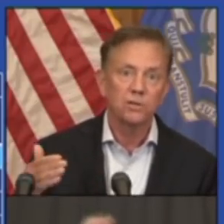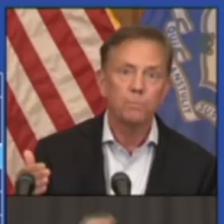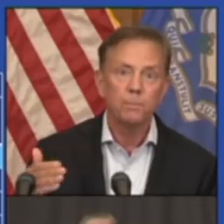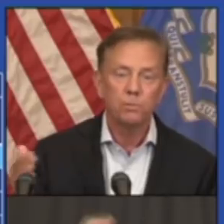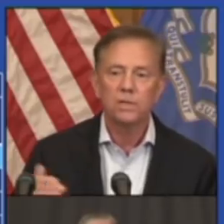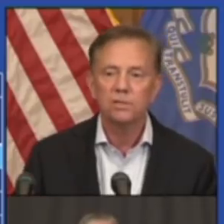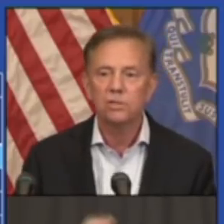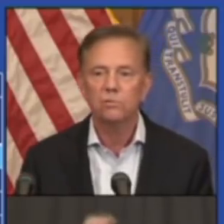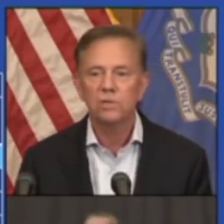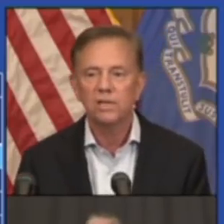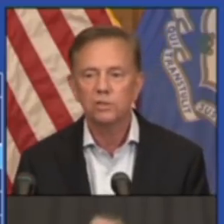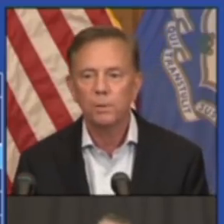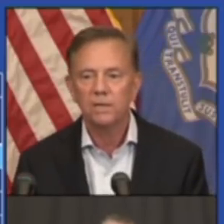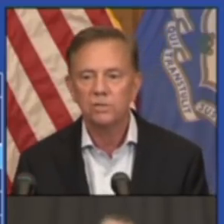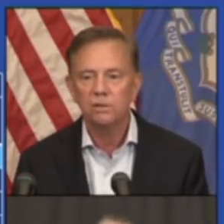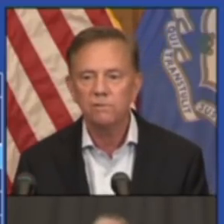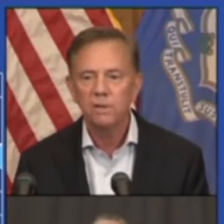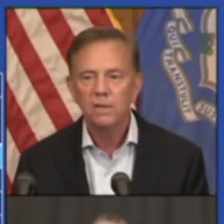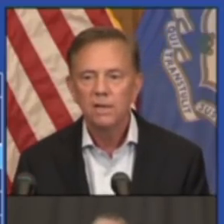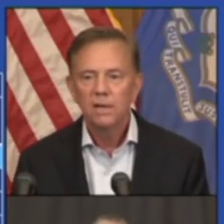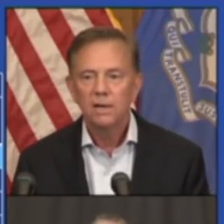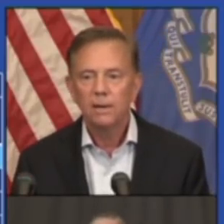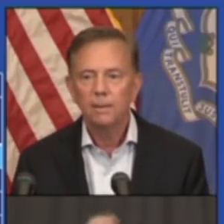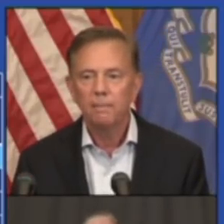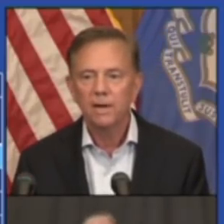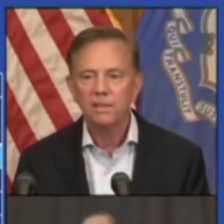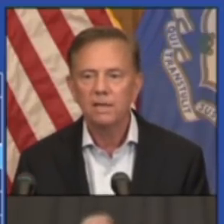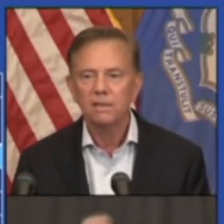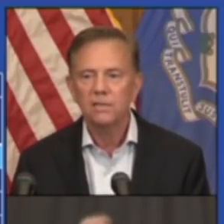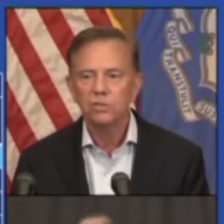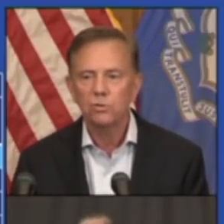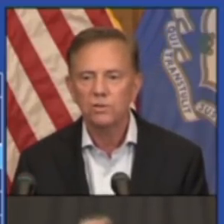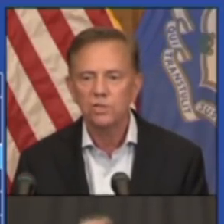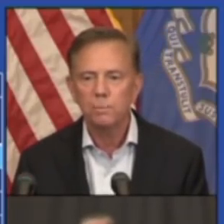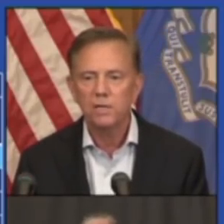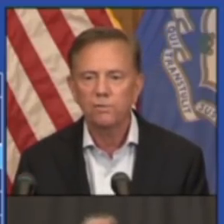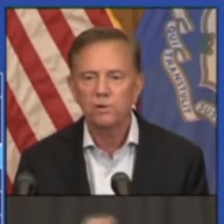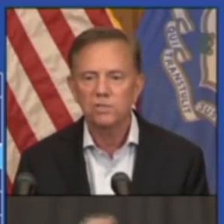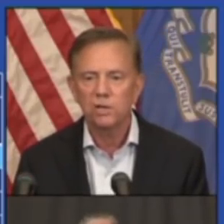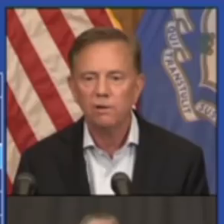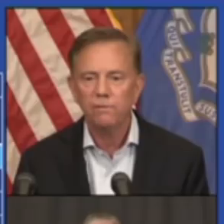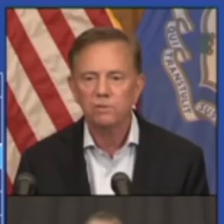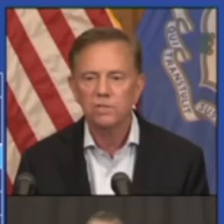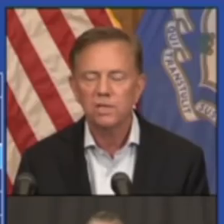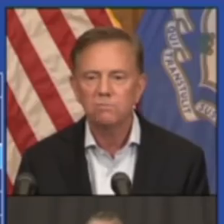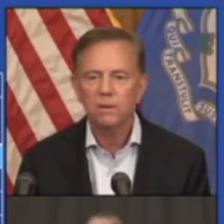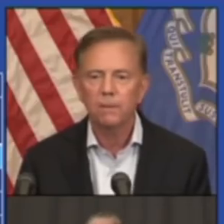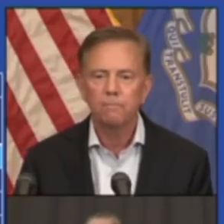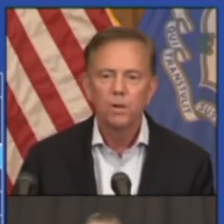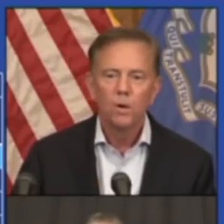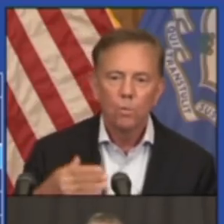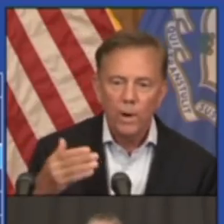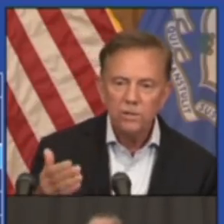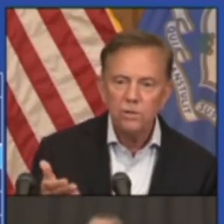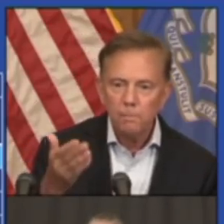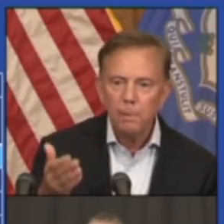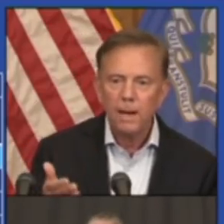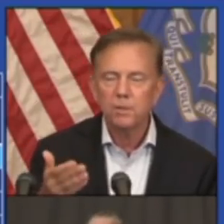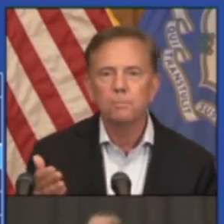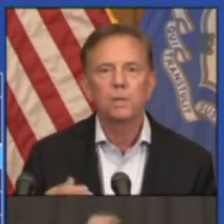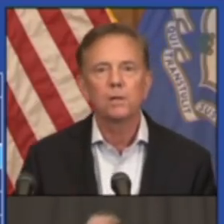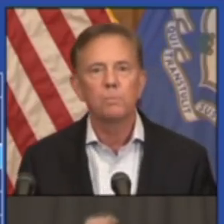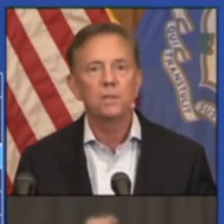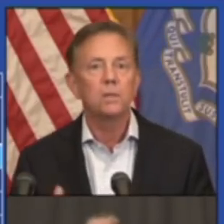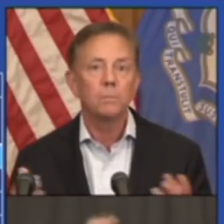percentage of people tested who test positive. I think this sort of speaks for itself. You'll see Wyndham